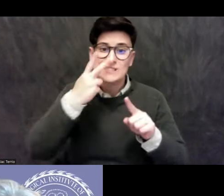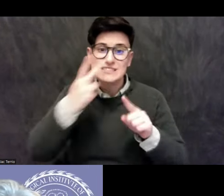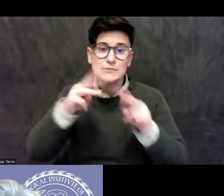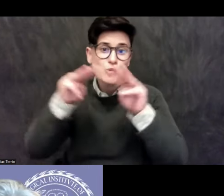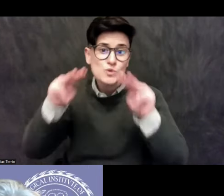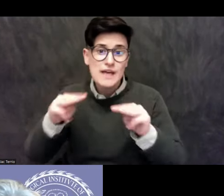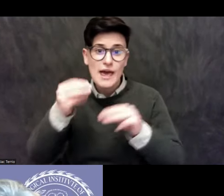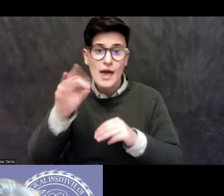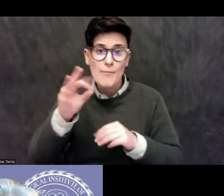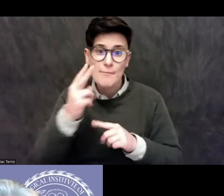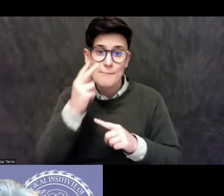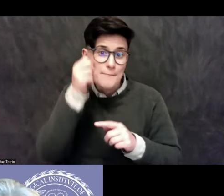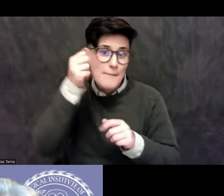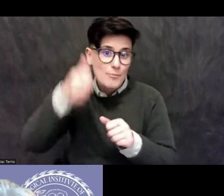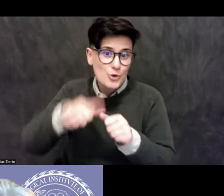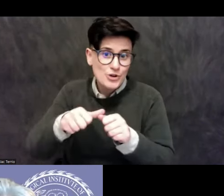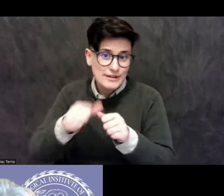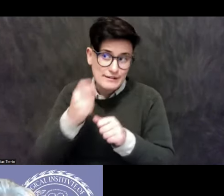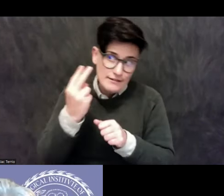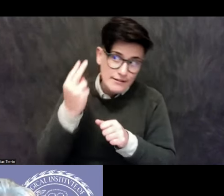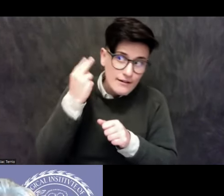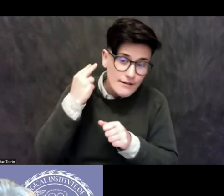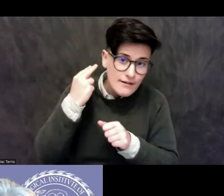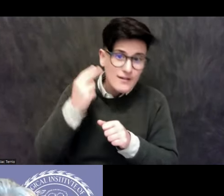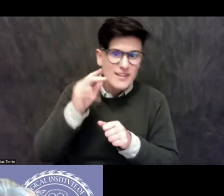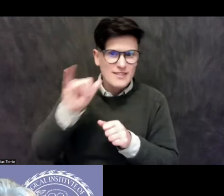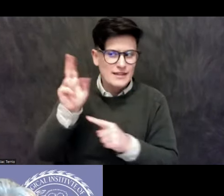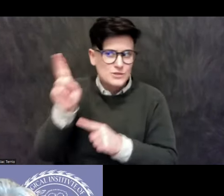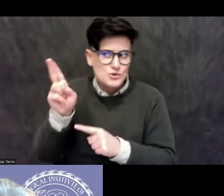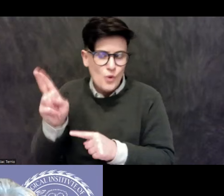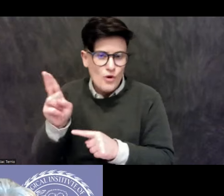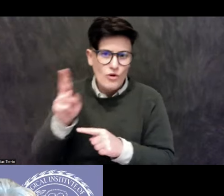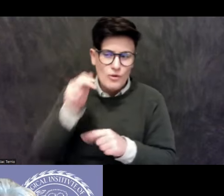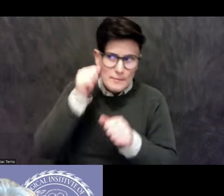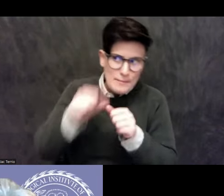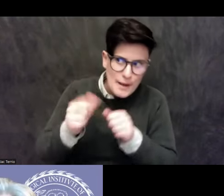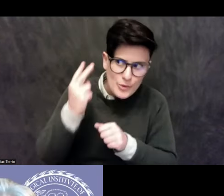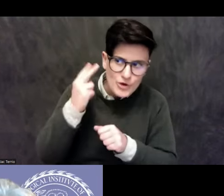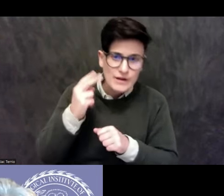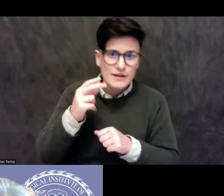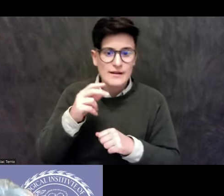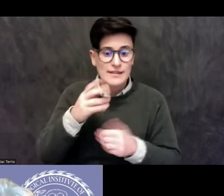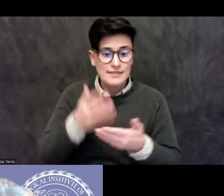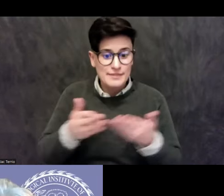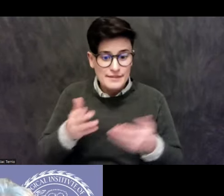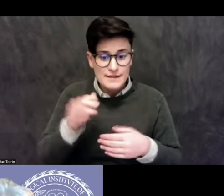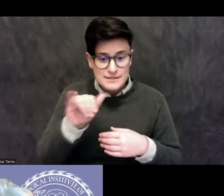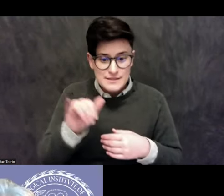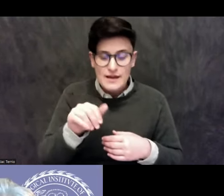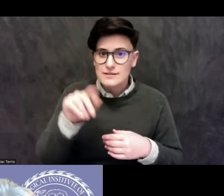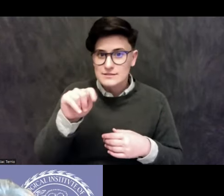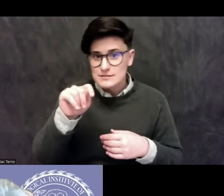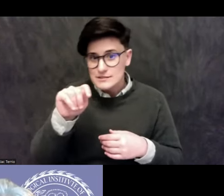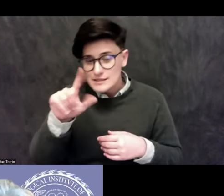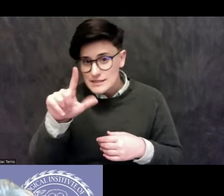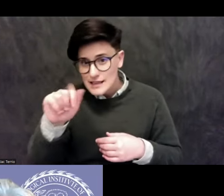like, so of historical memory. And it really engages with things like the Leonzo de Tlaxcala as a